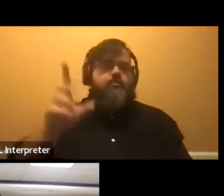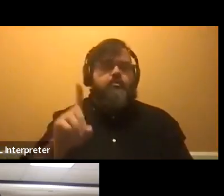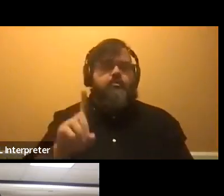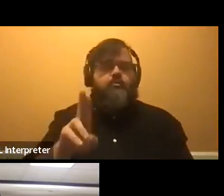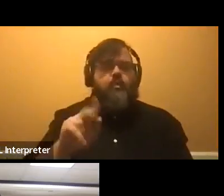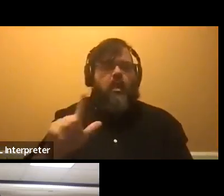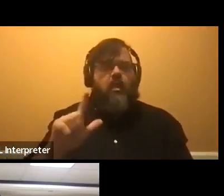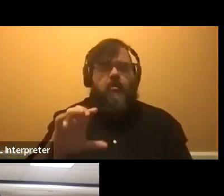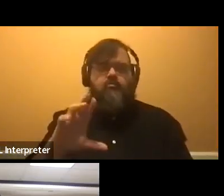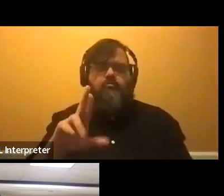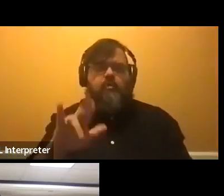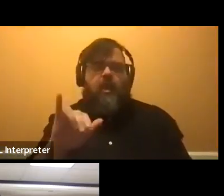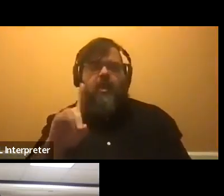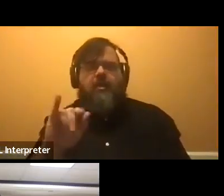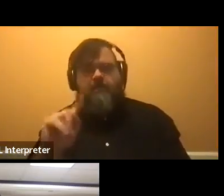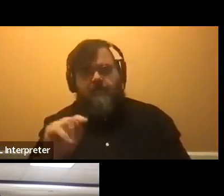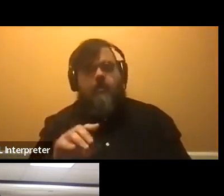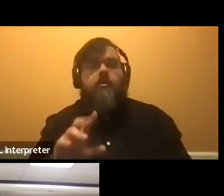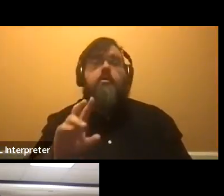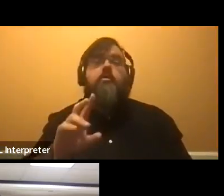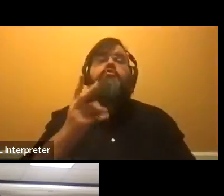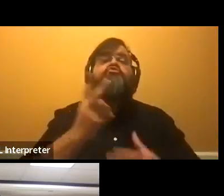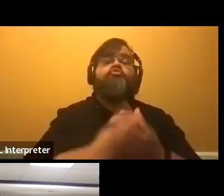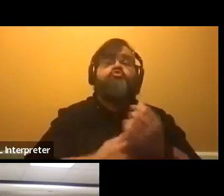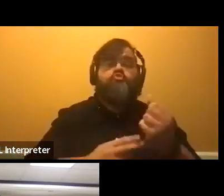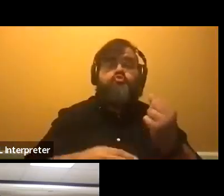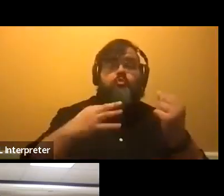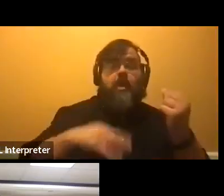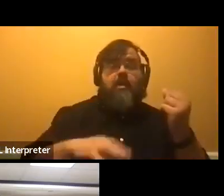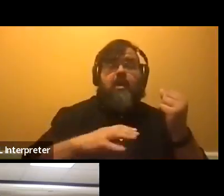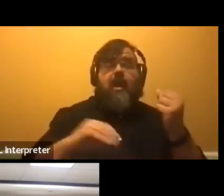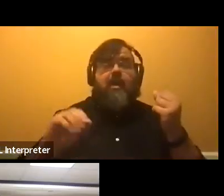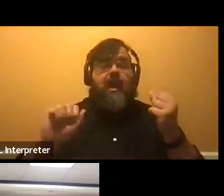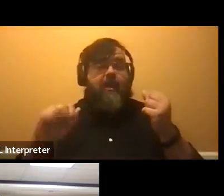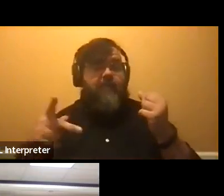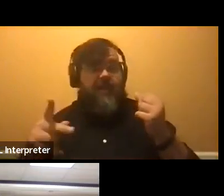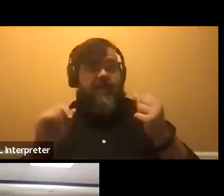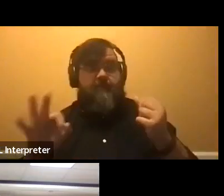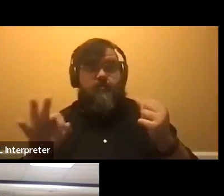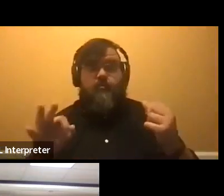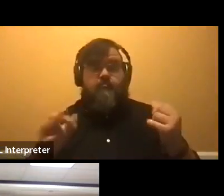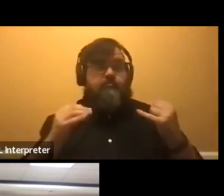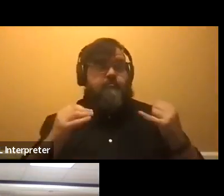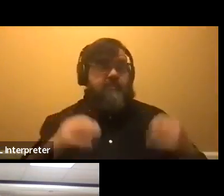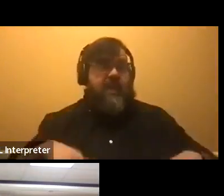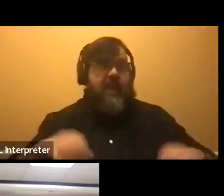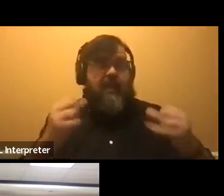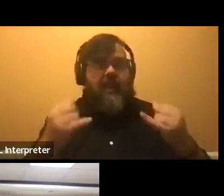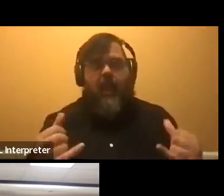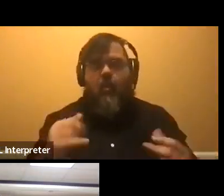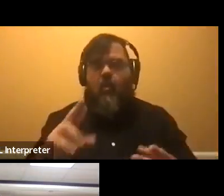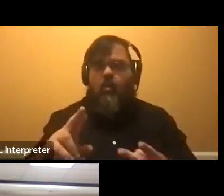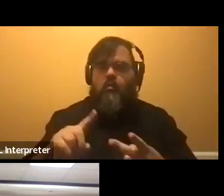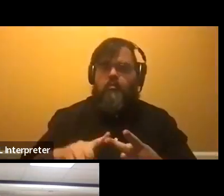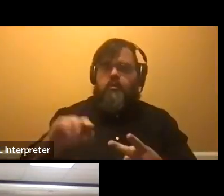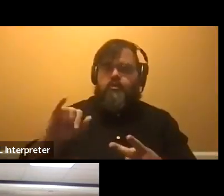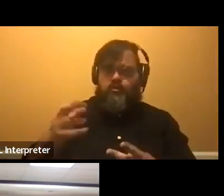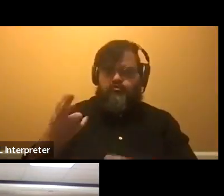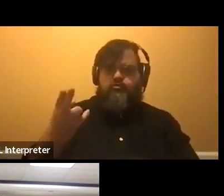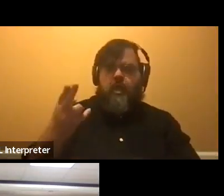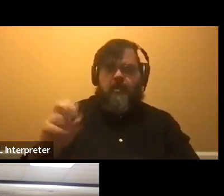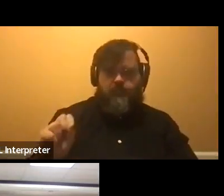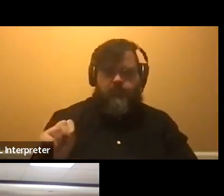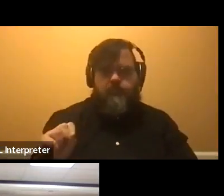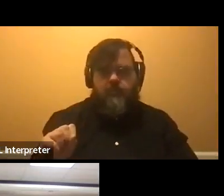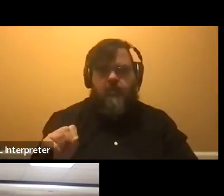dual credit and AP. So that could be if you're currently taking those classes, or even if you're a junior, um, we're going to be hosting a session on